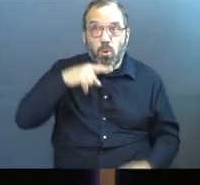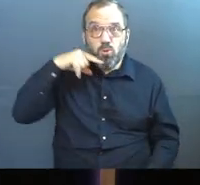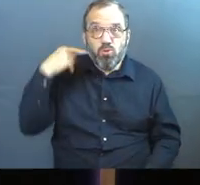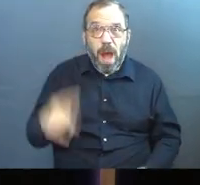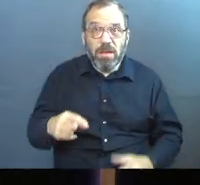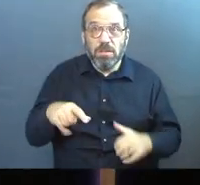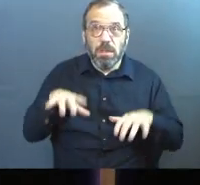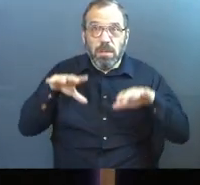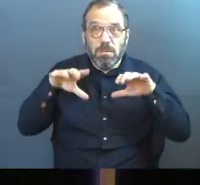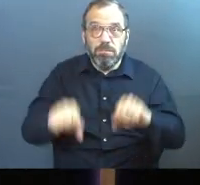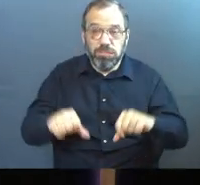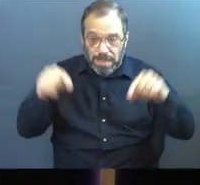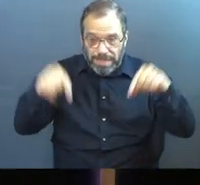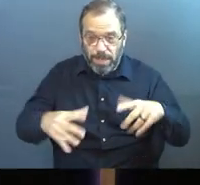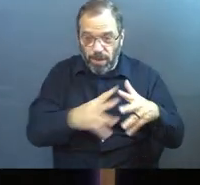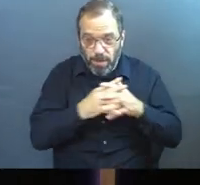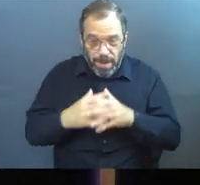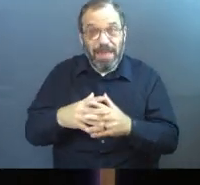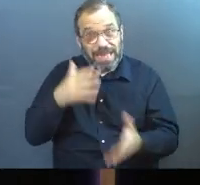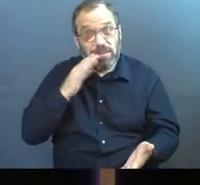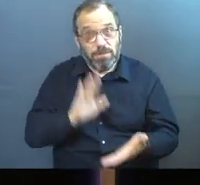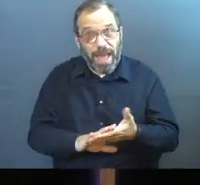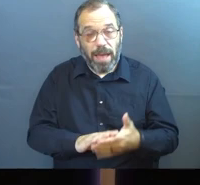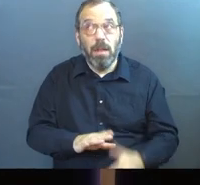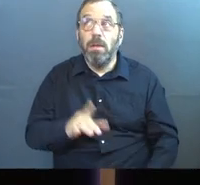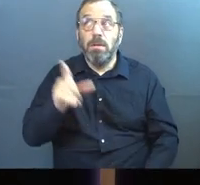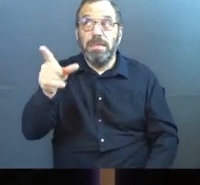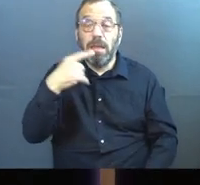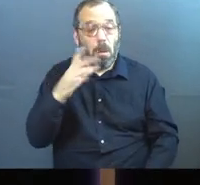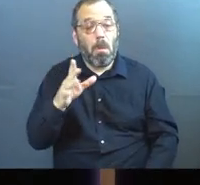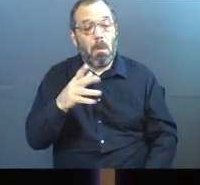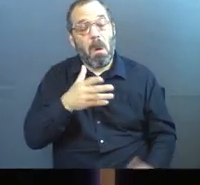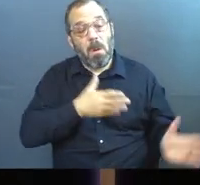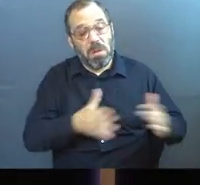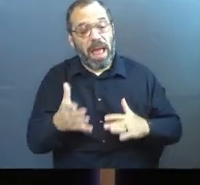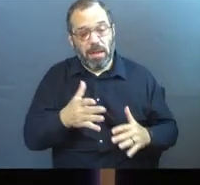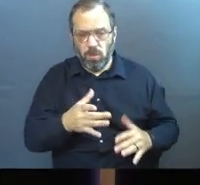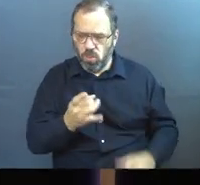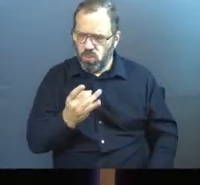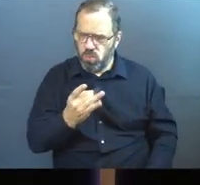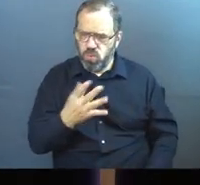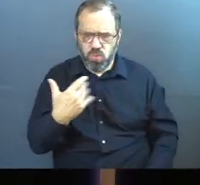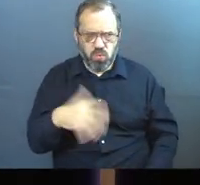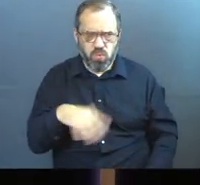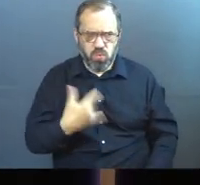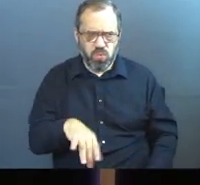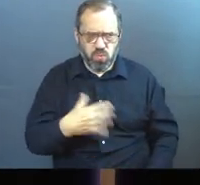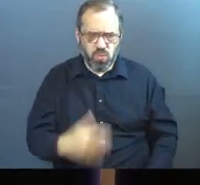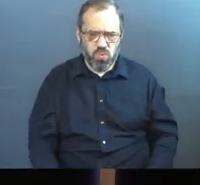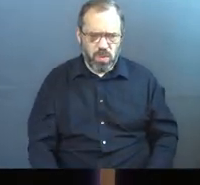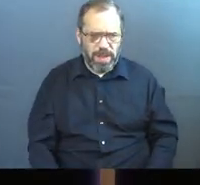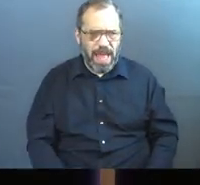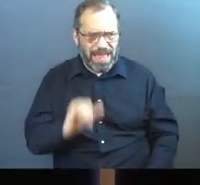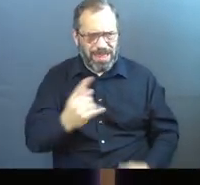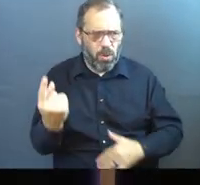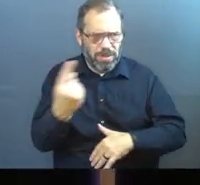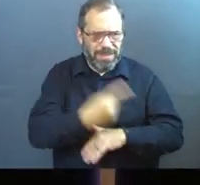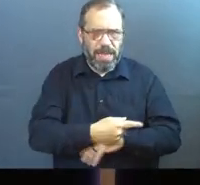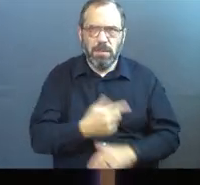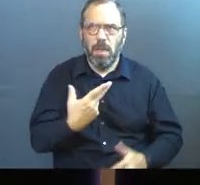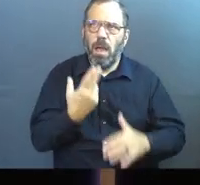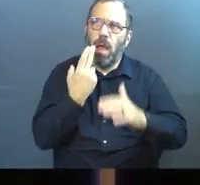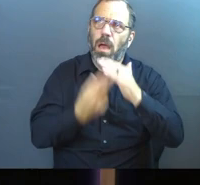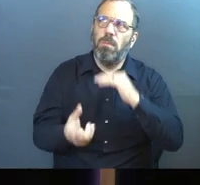And that's similar to what God is doing here. He's saying, I do have a plan, but it's a harsh plan. And it's one of those days. And